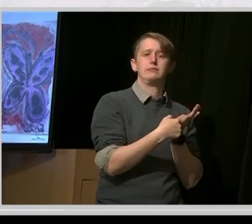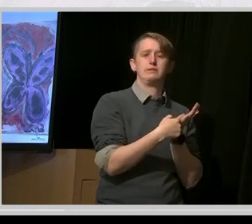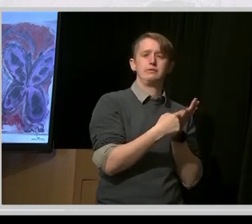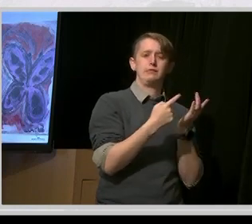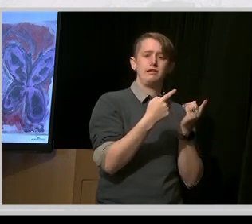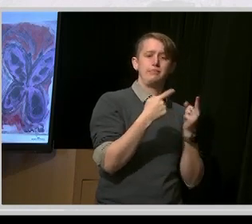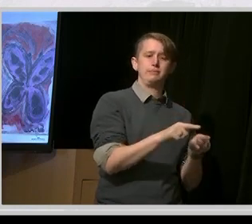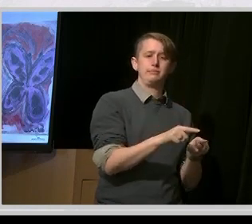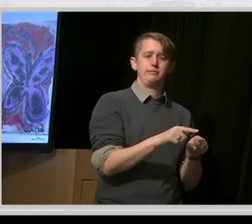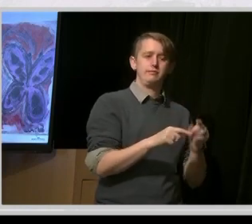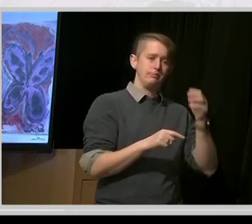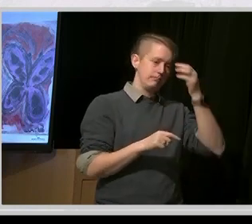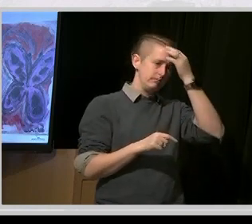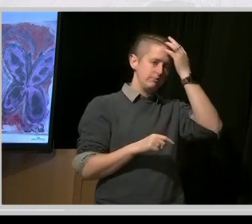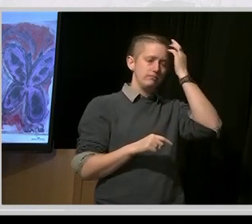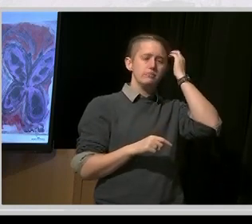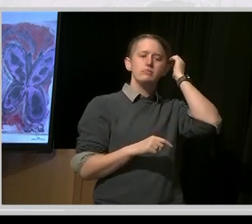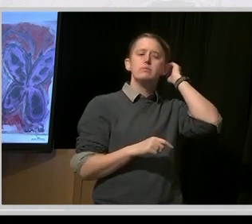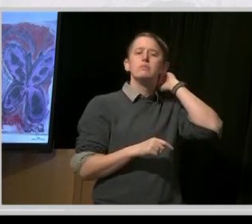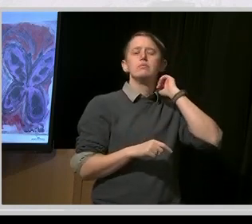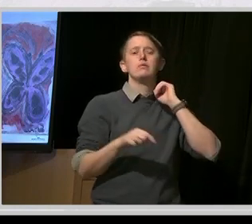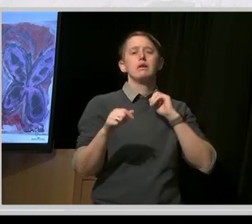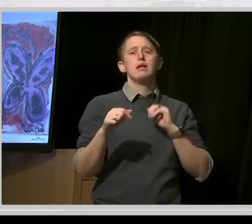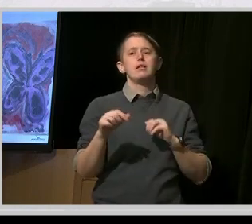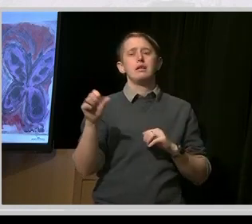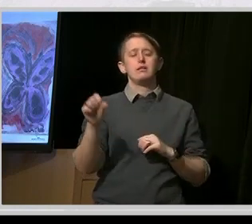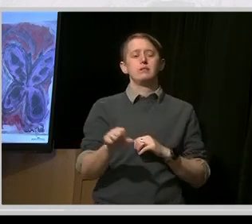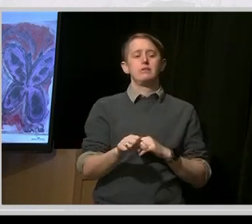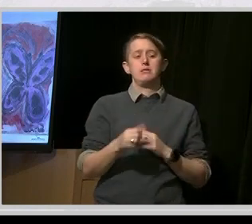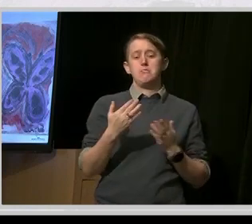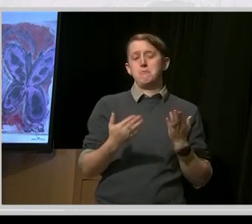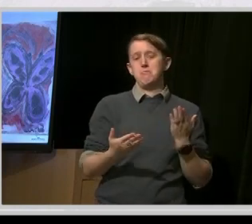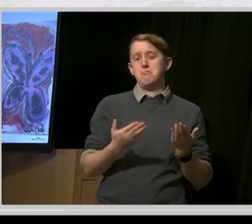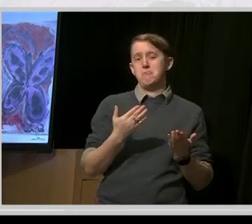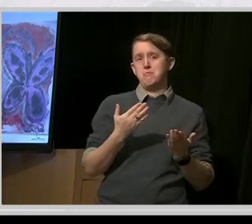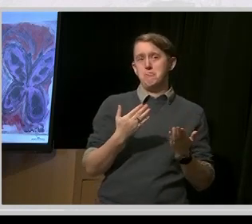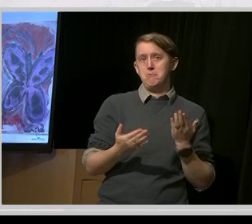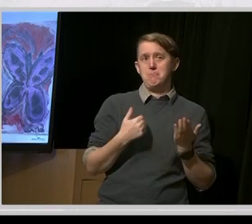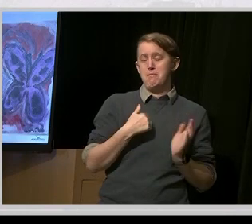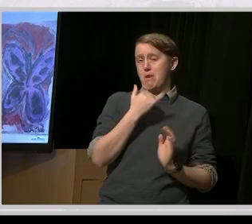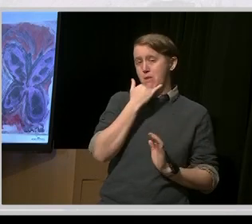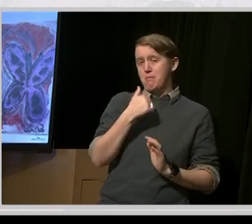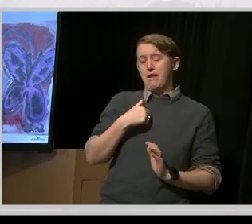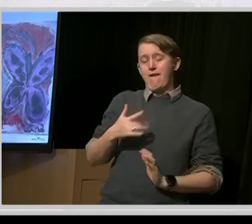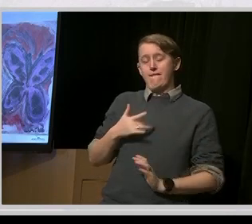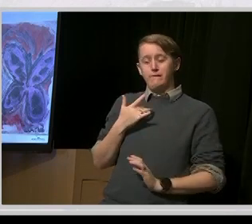other members of the committee feel the same way. But you'll have to ask them.